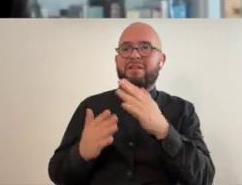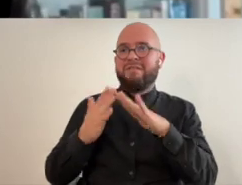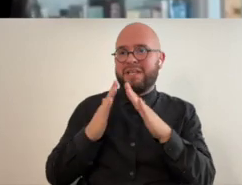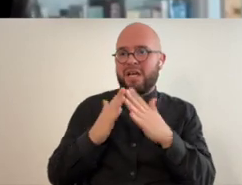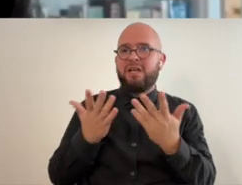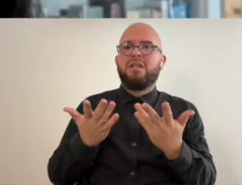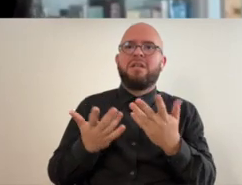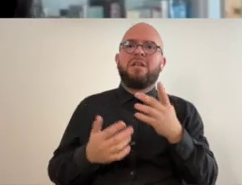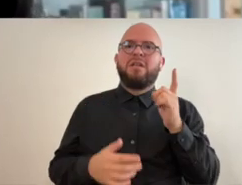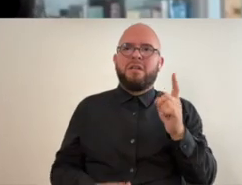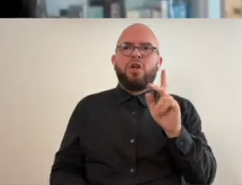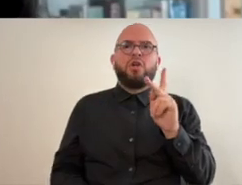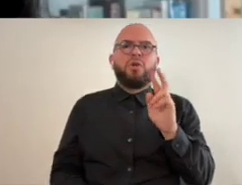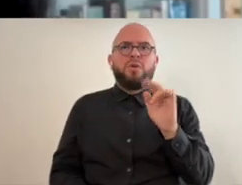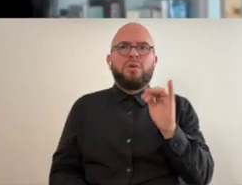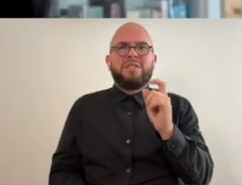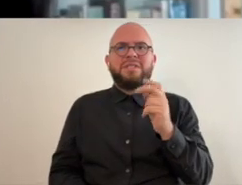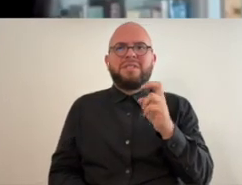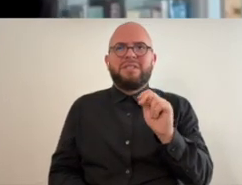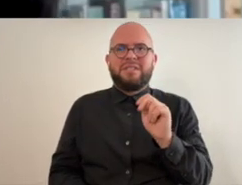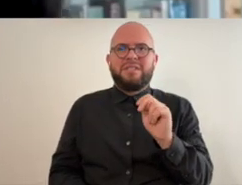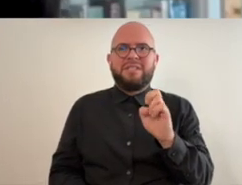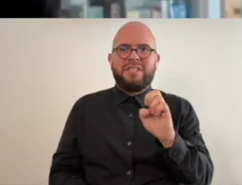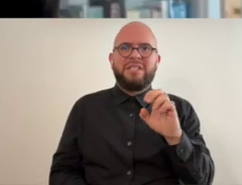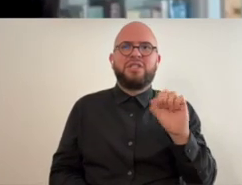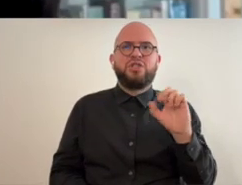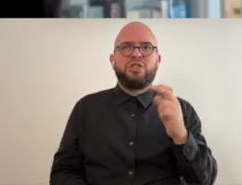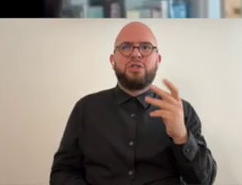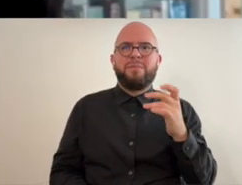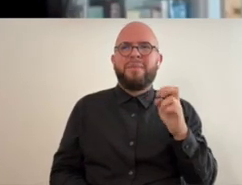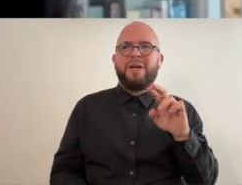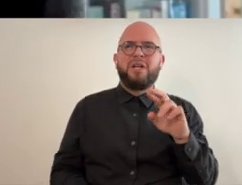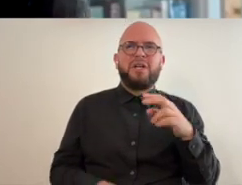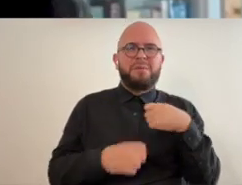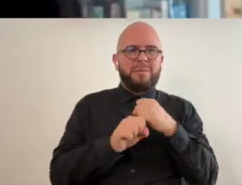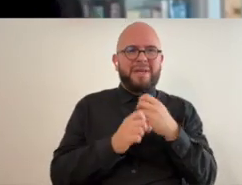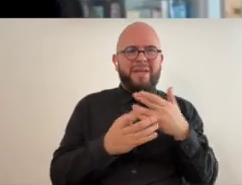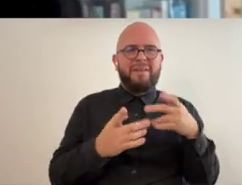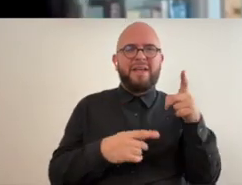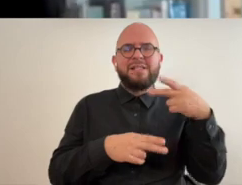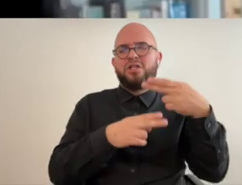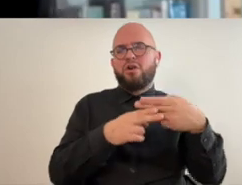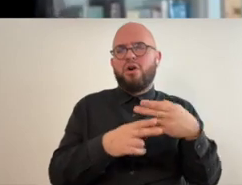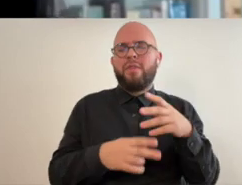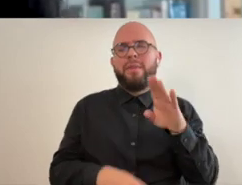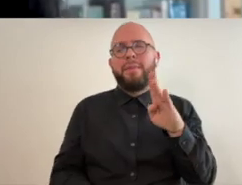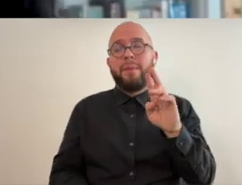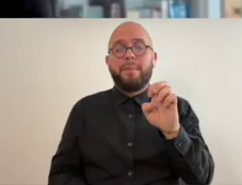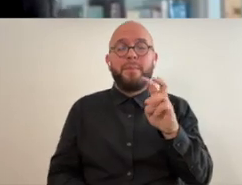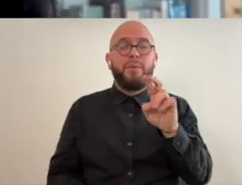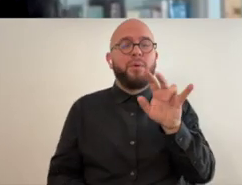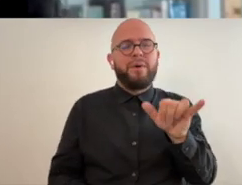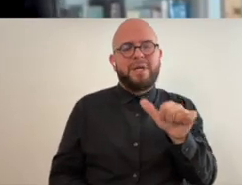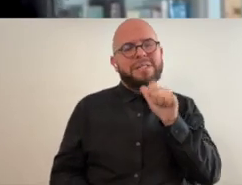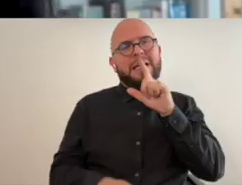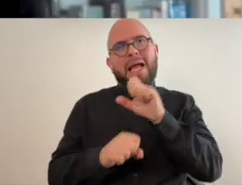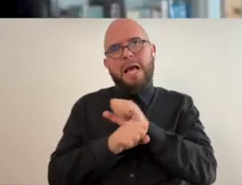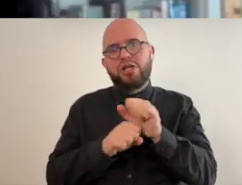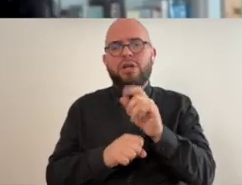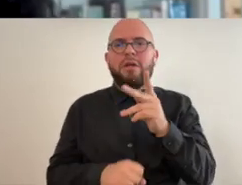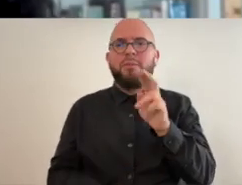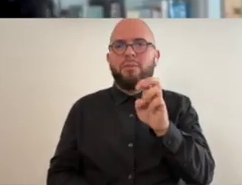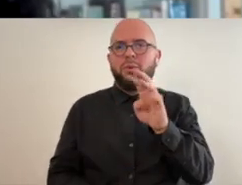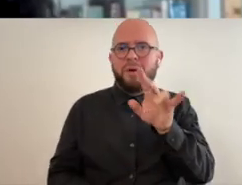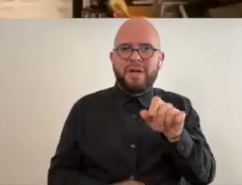christine shoemaker has been doing these things at the space called the brewery which is not actually a brewery but is a huge arts complex in